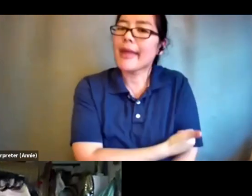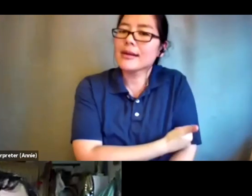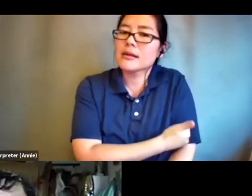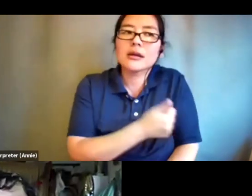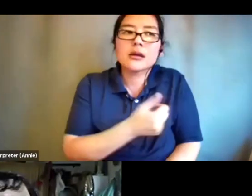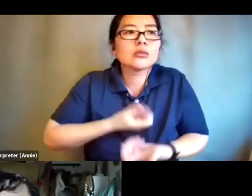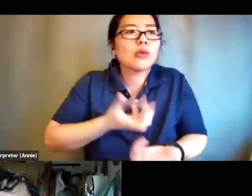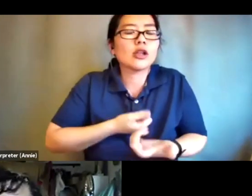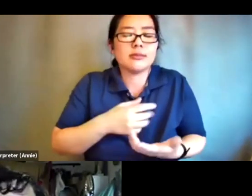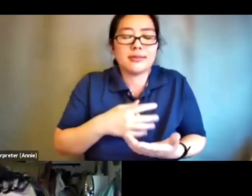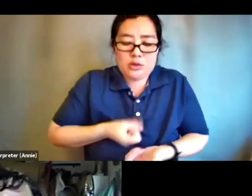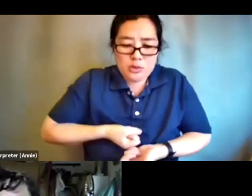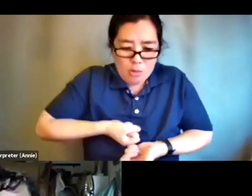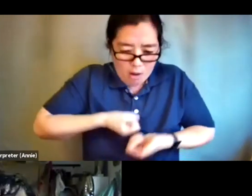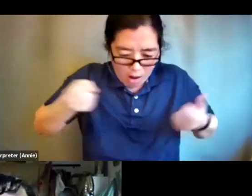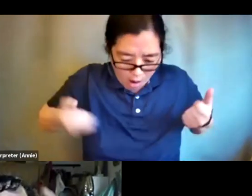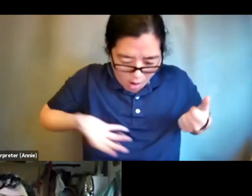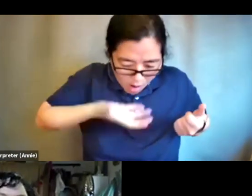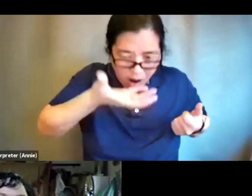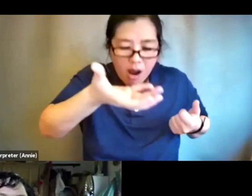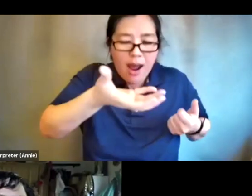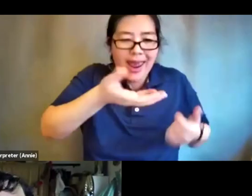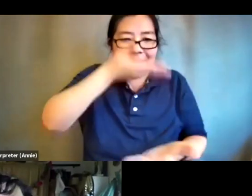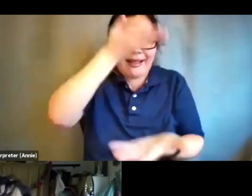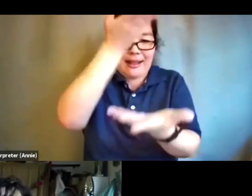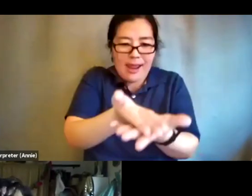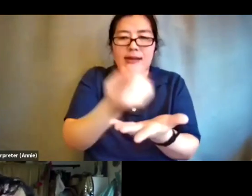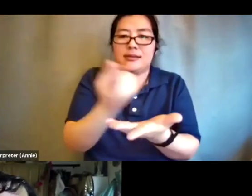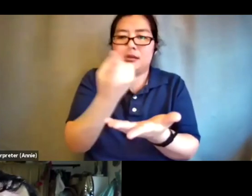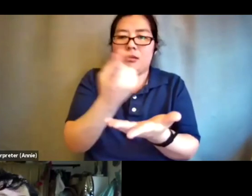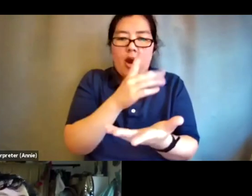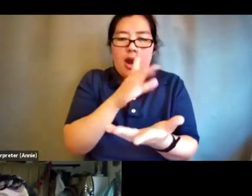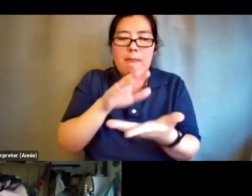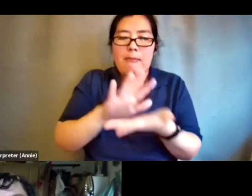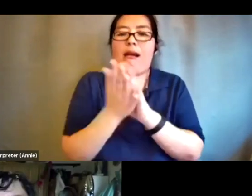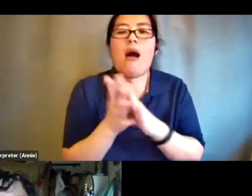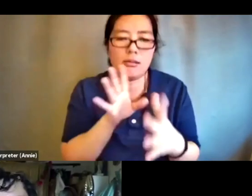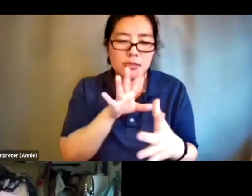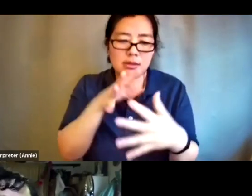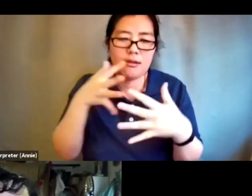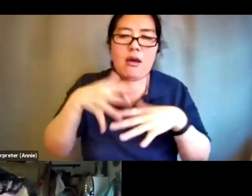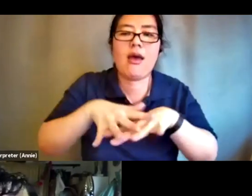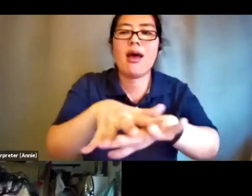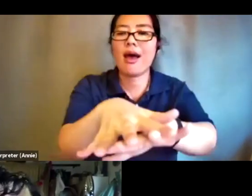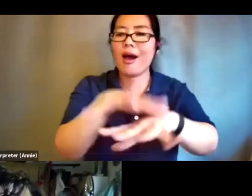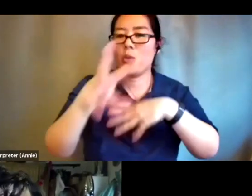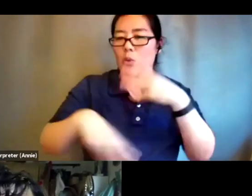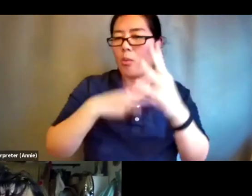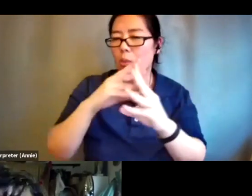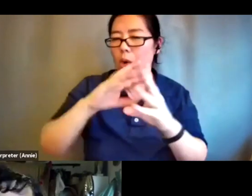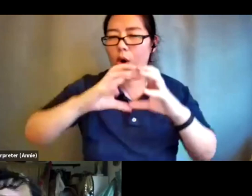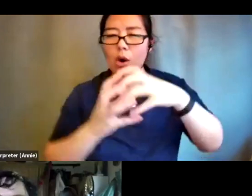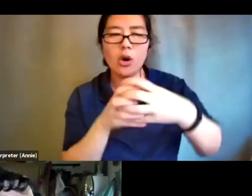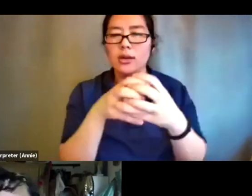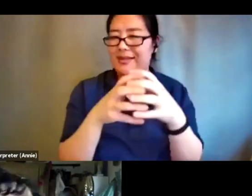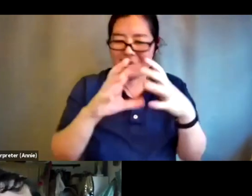it's part of the world and that kind of like reciprocal flow with your environment with the world is also